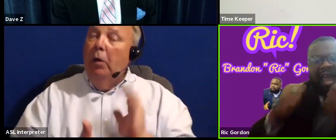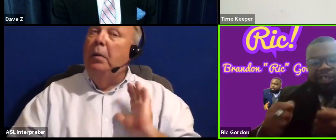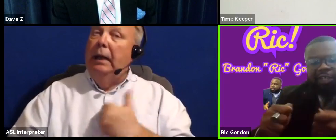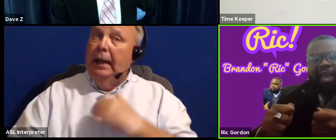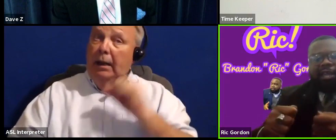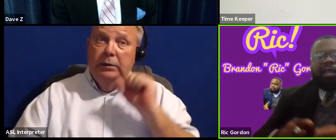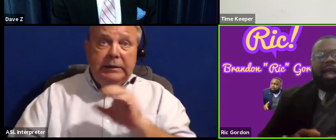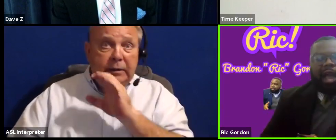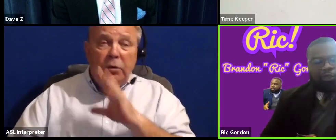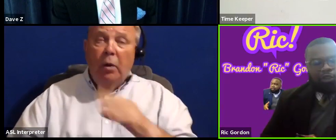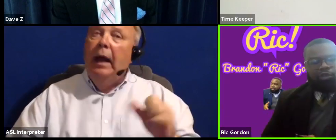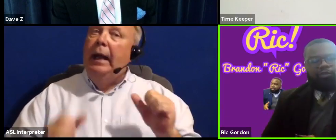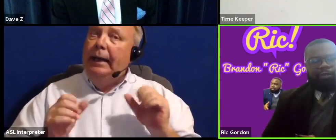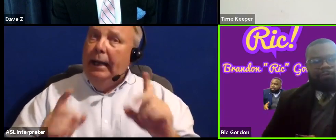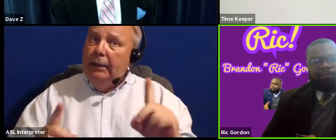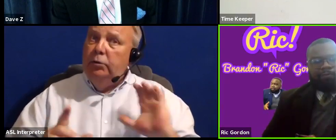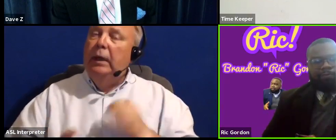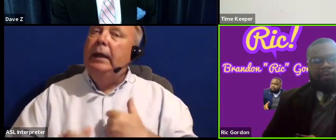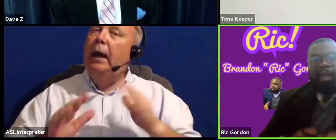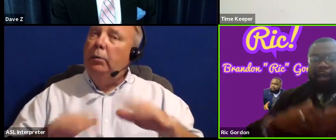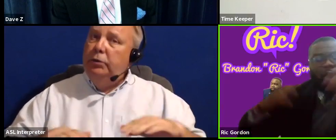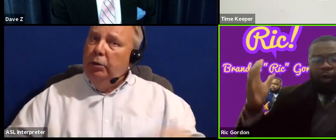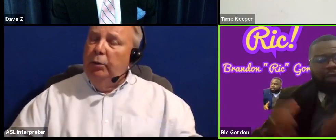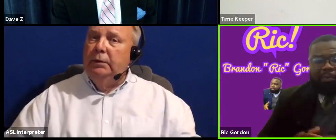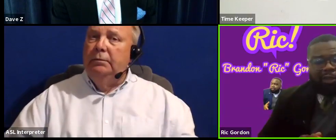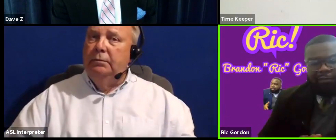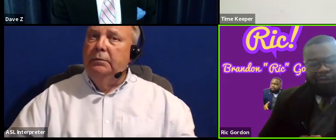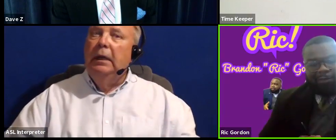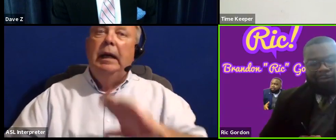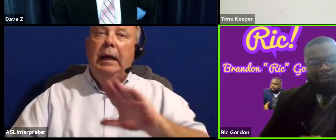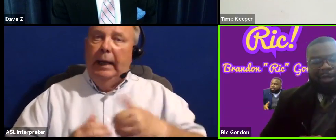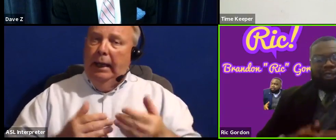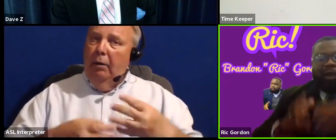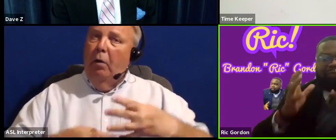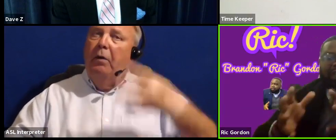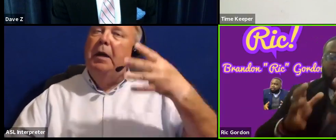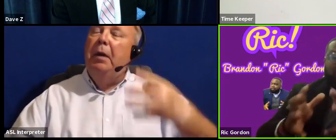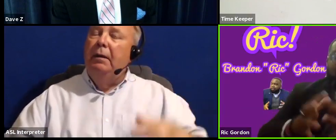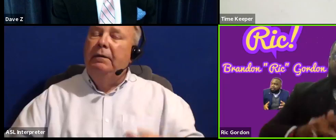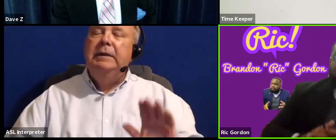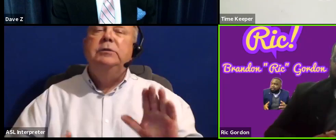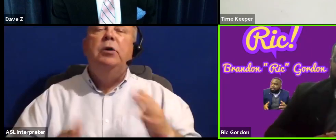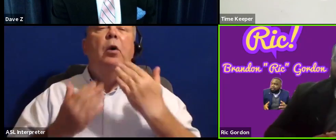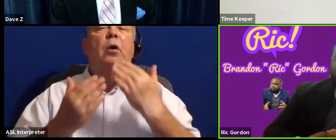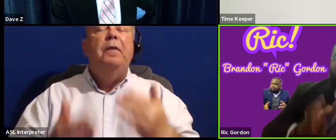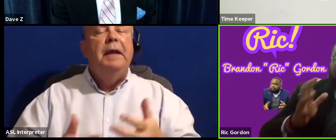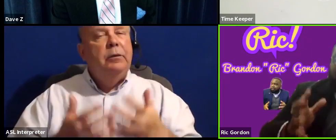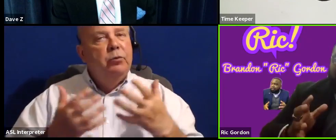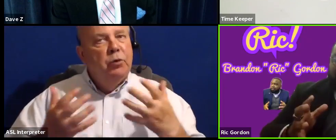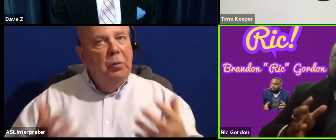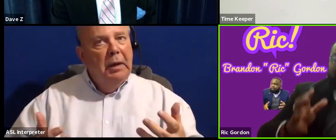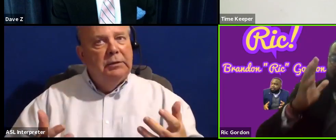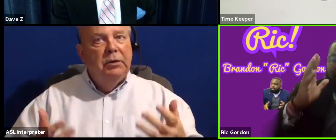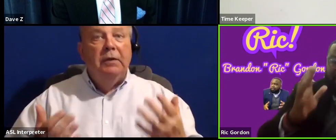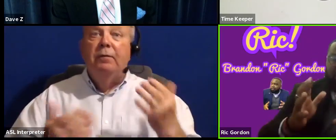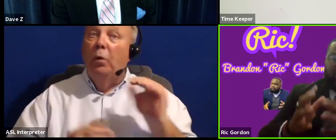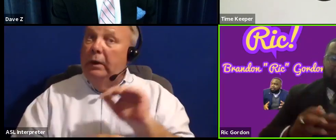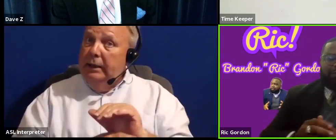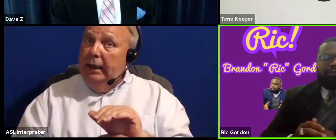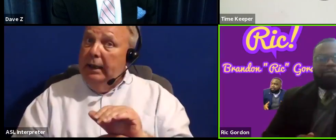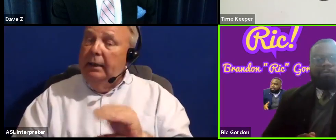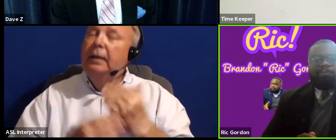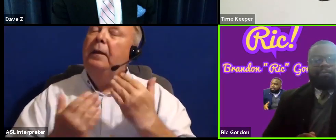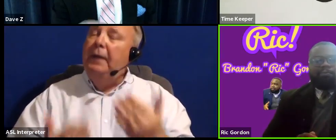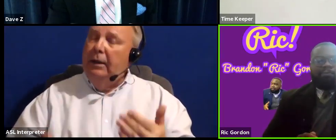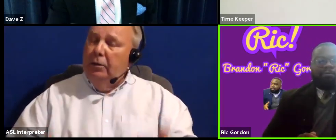and educating our children and all the above. So I thank you so much for tonight. Thank